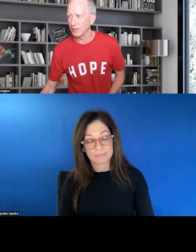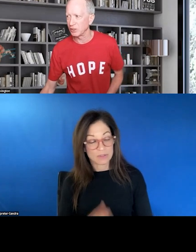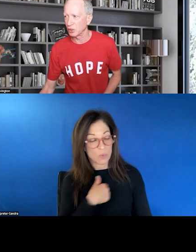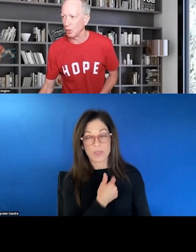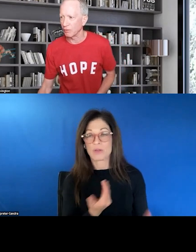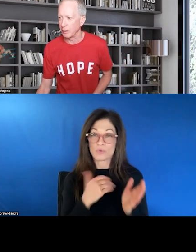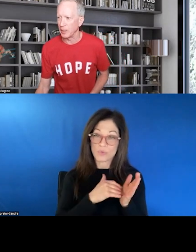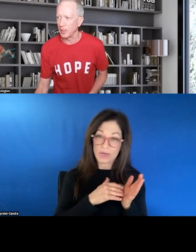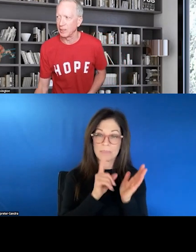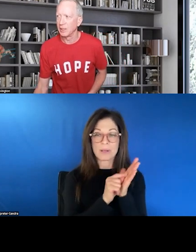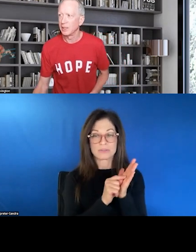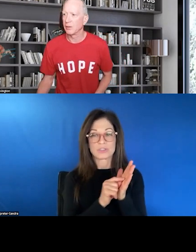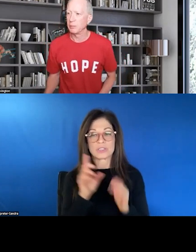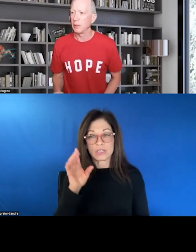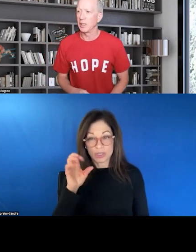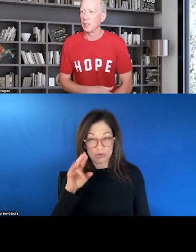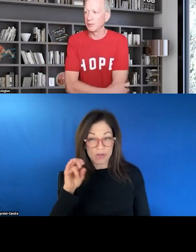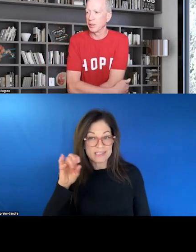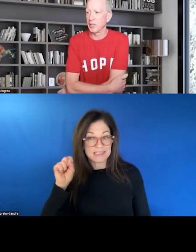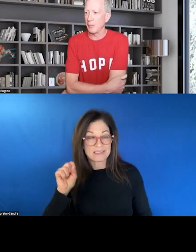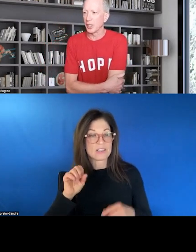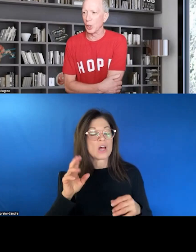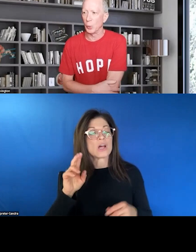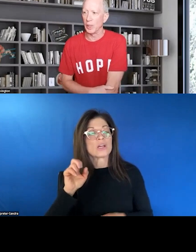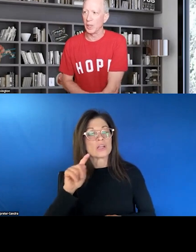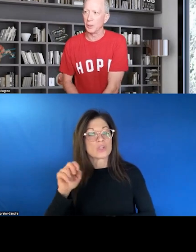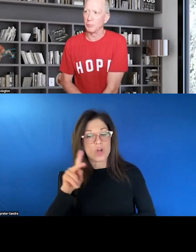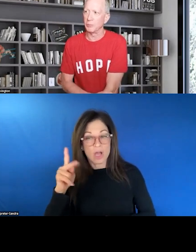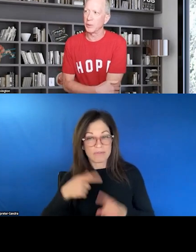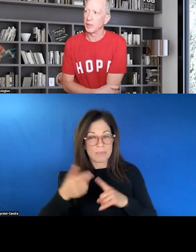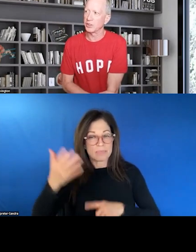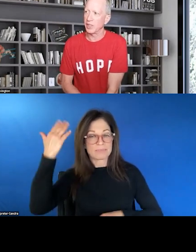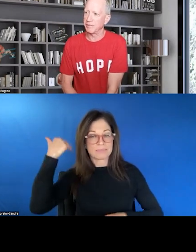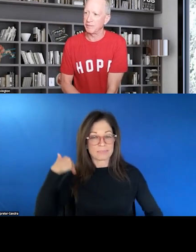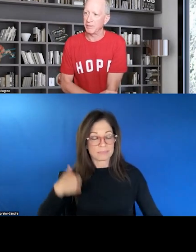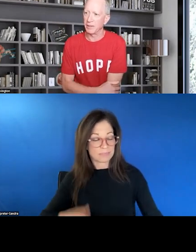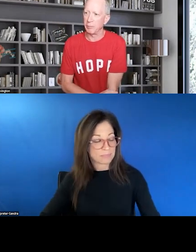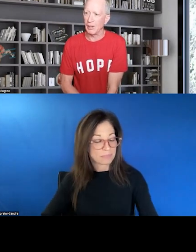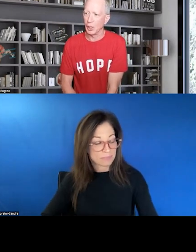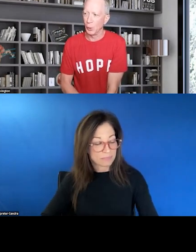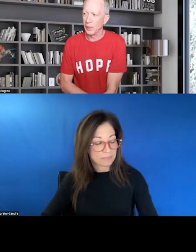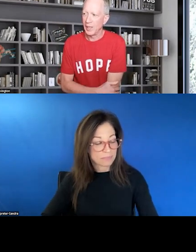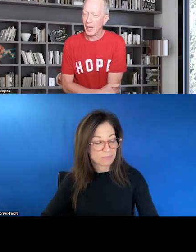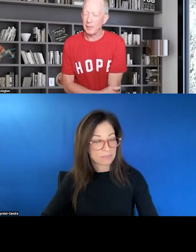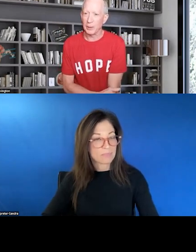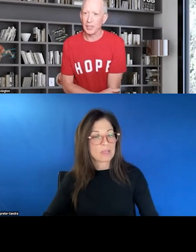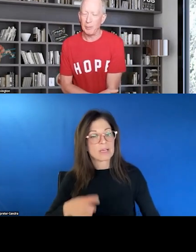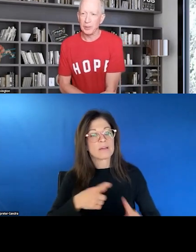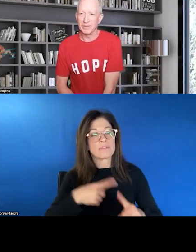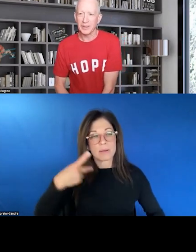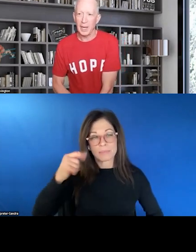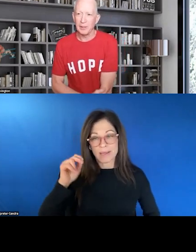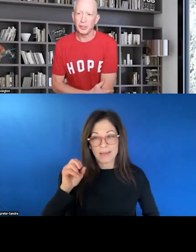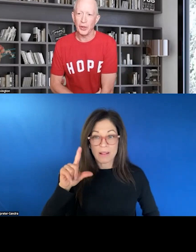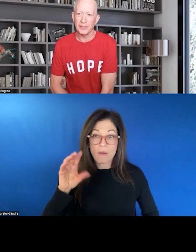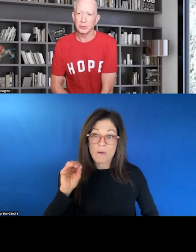a crisis talk from some time ago, Steph, from Paolo. But there were a